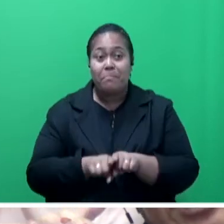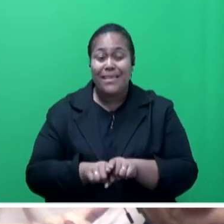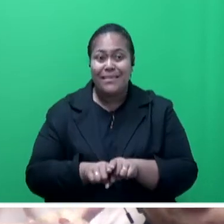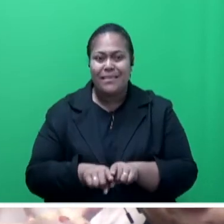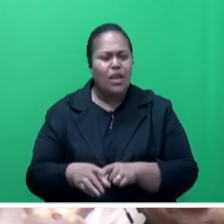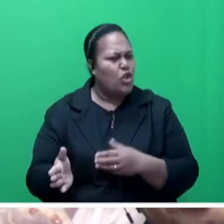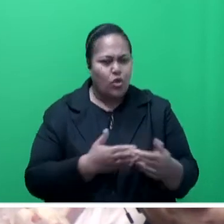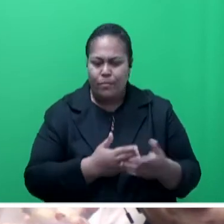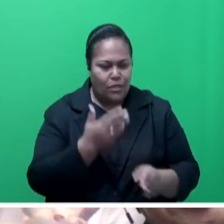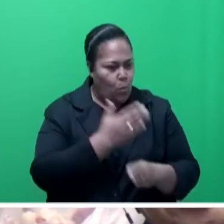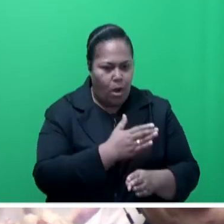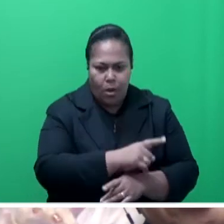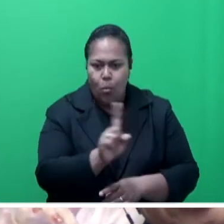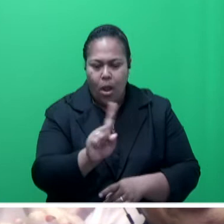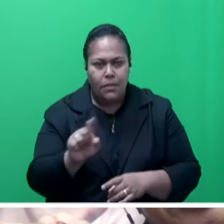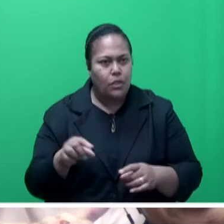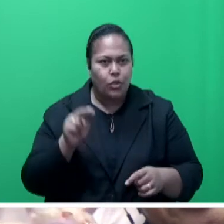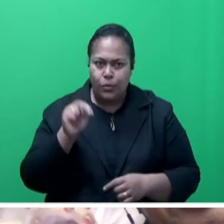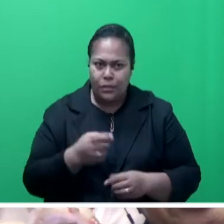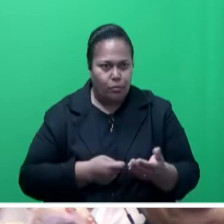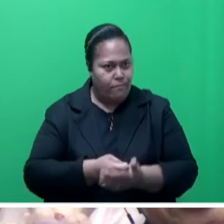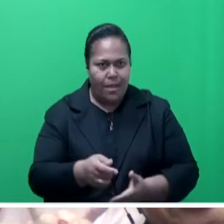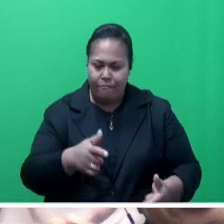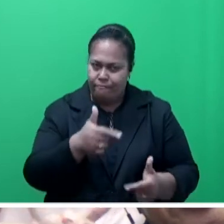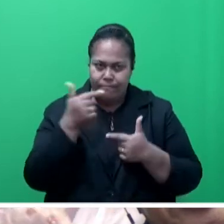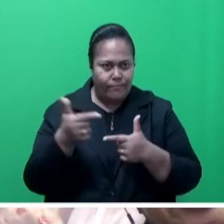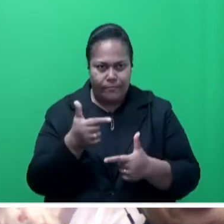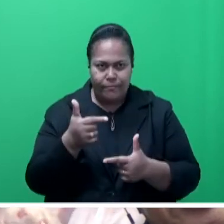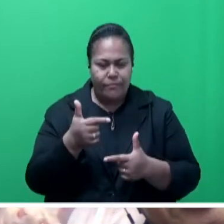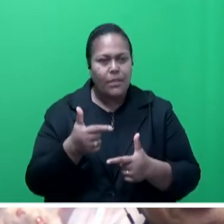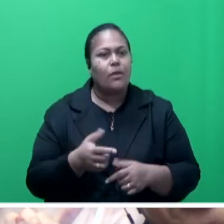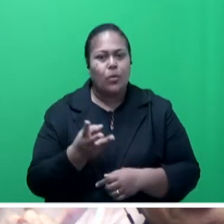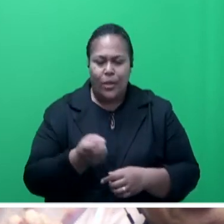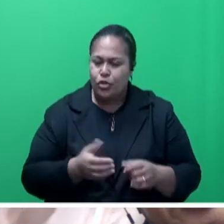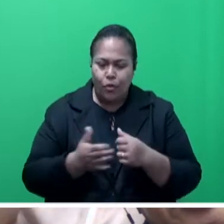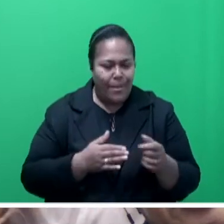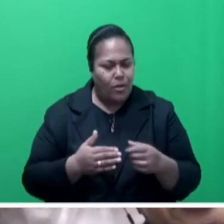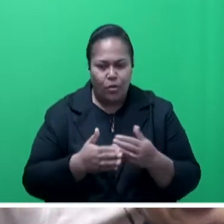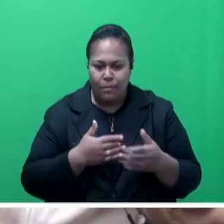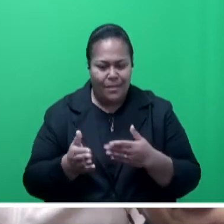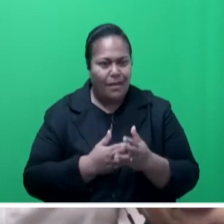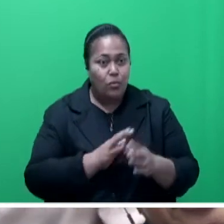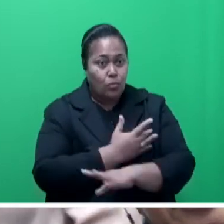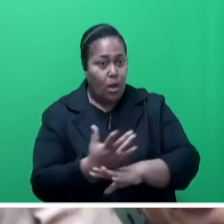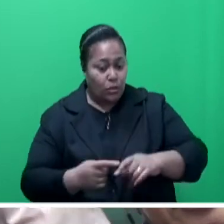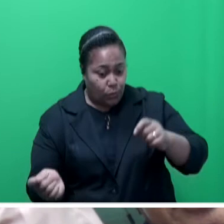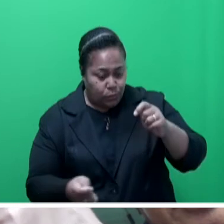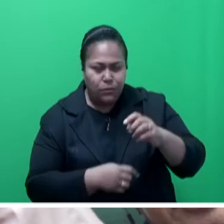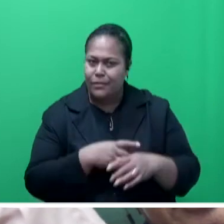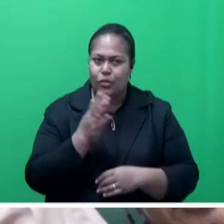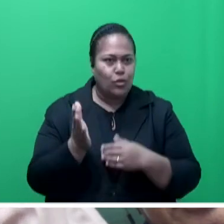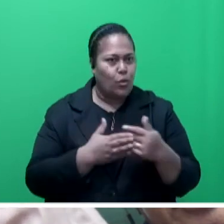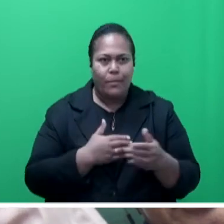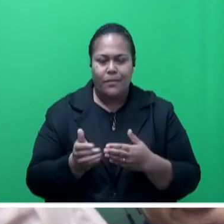irrespective of what job they do. Whether they come and cut grass at your house or dig a hole for a foundation or any job they do, you cannot pay below the national